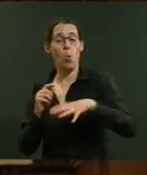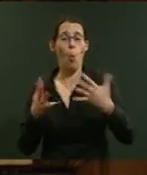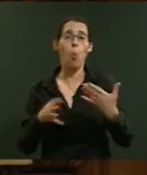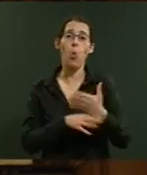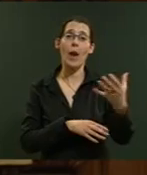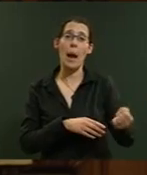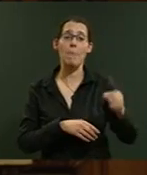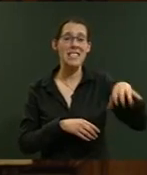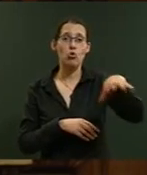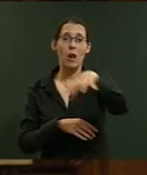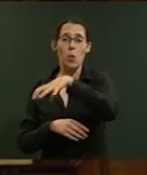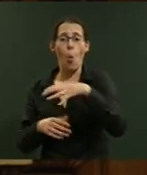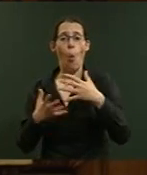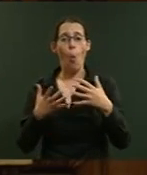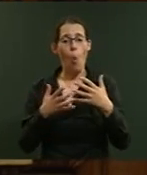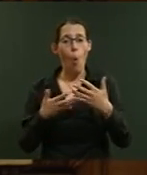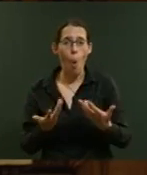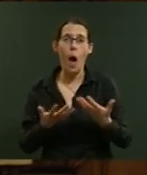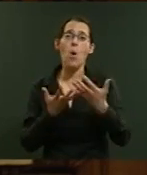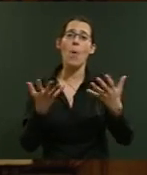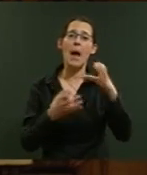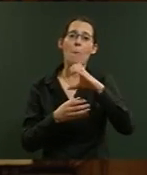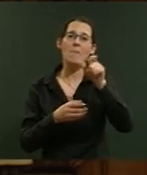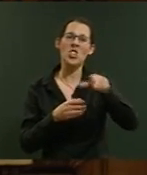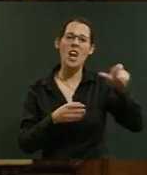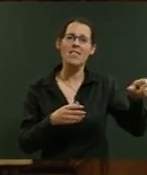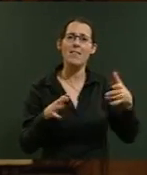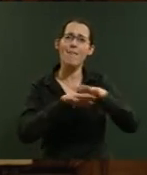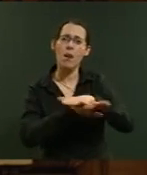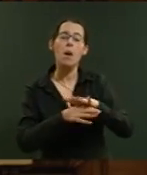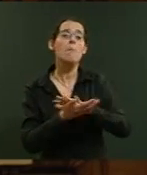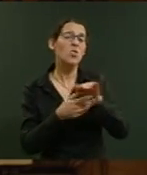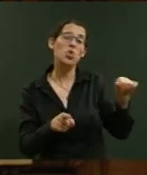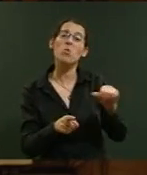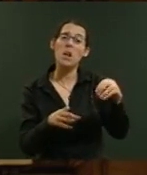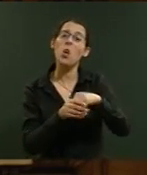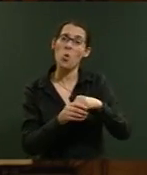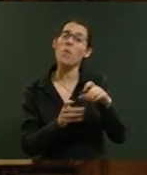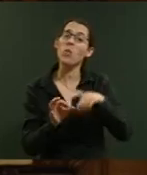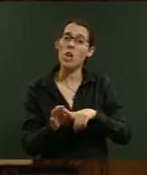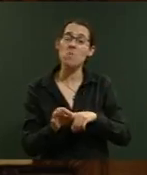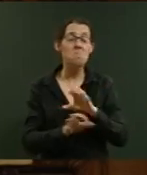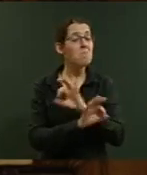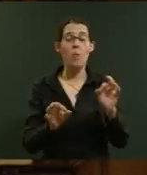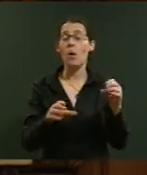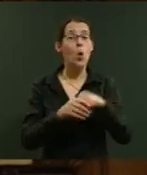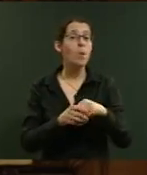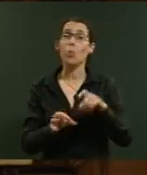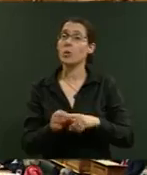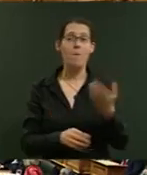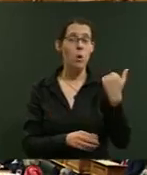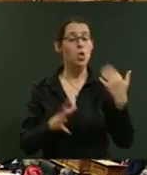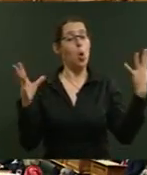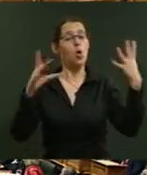districts or where commissioners cover, then some of that should have been included in the question. None of it was. That